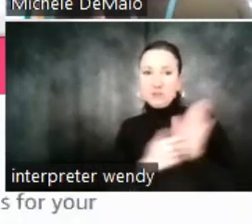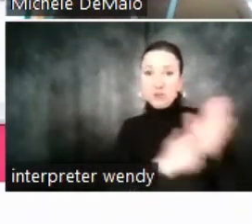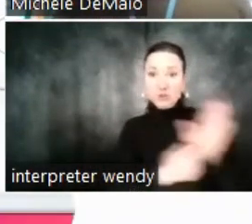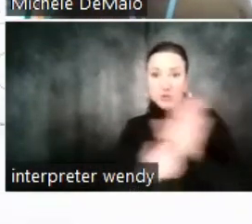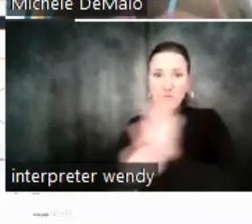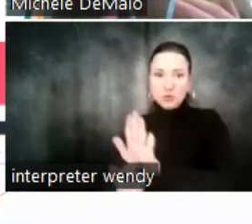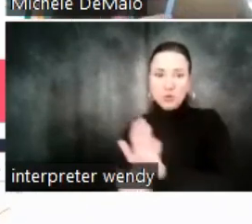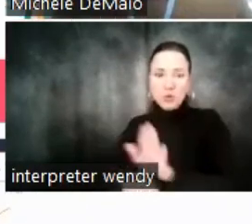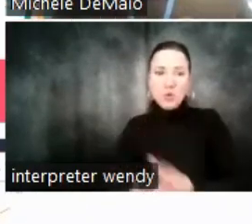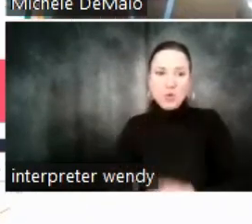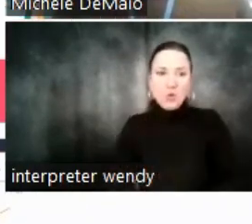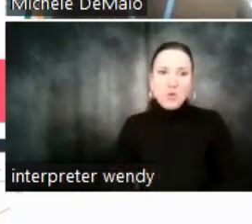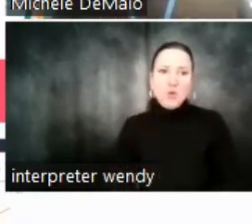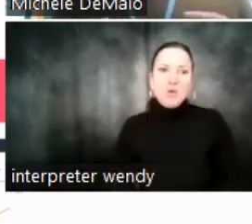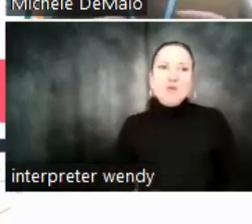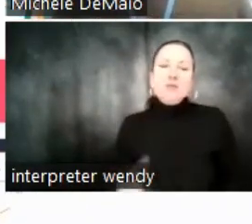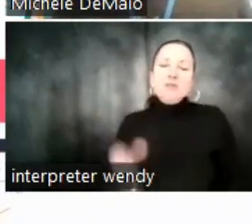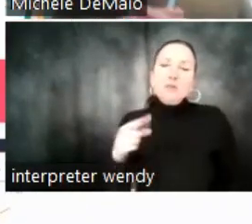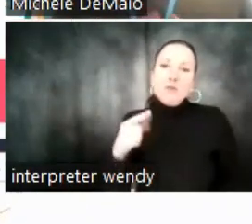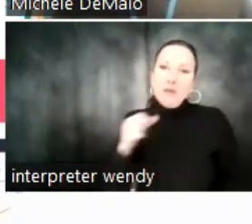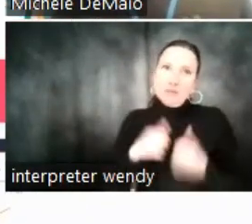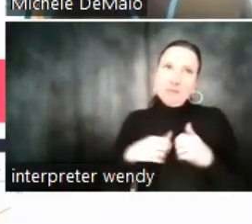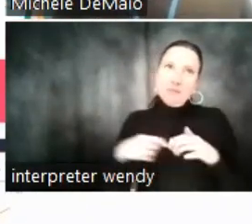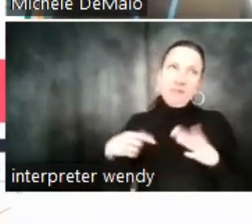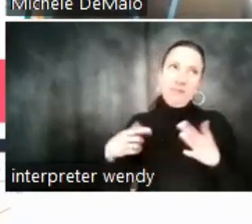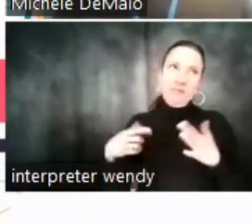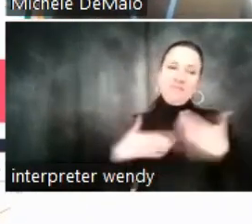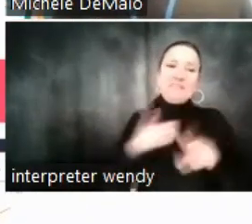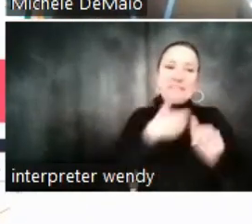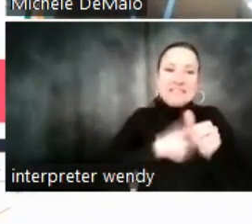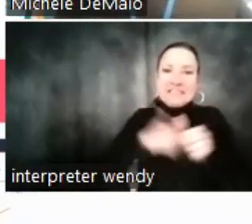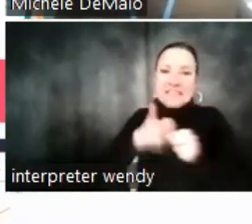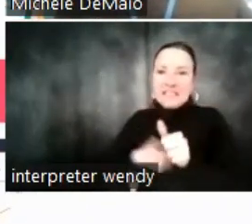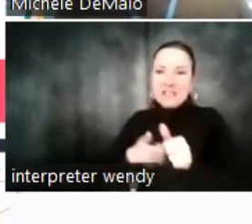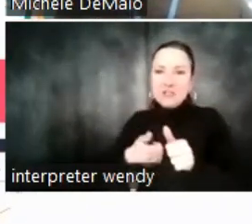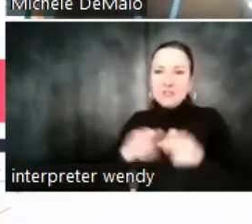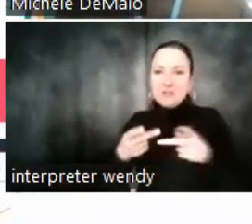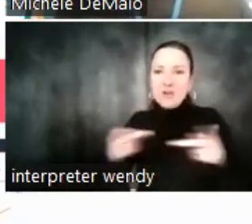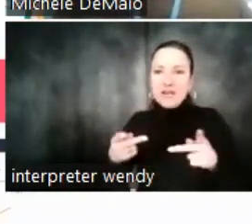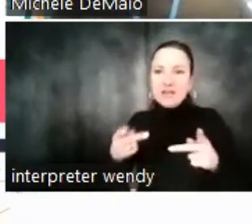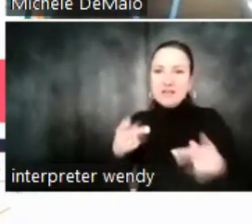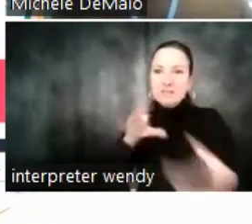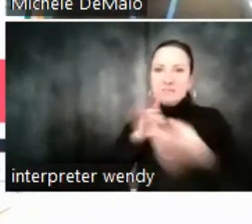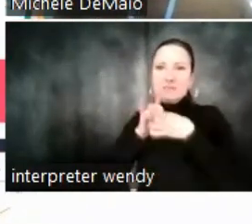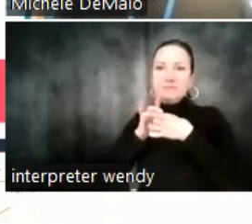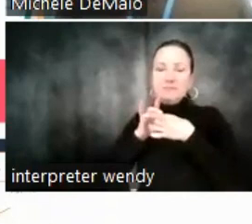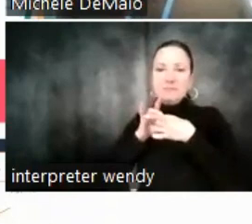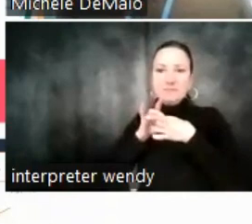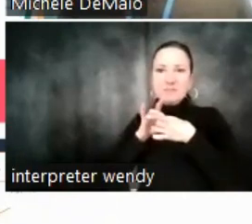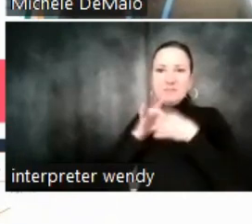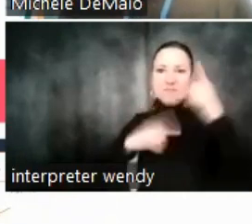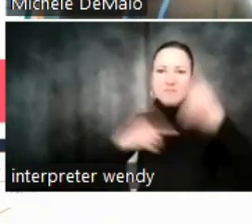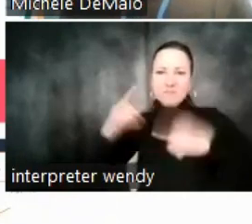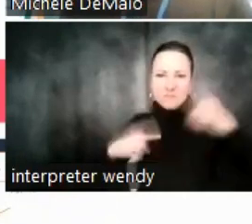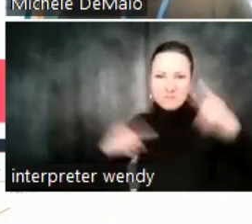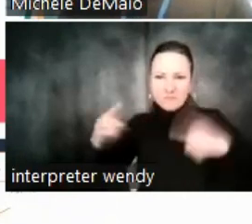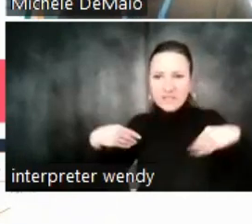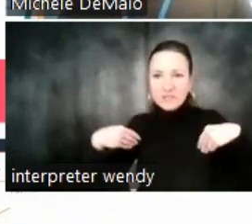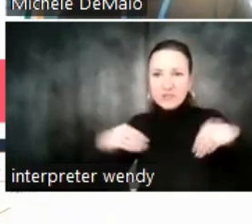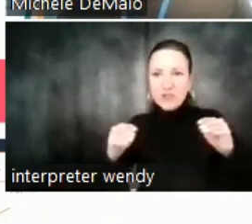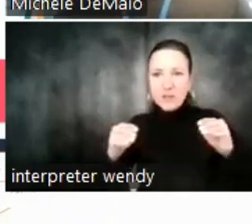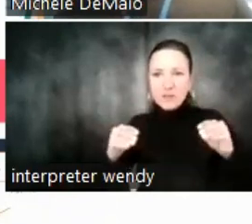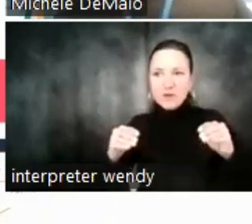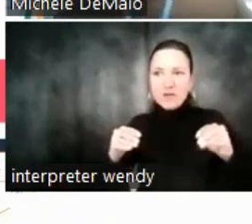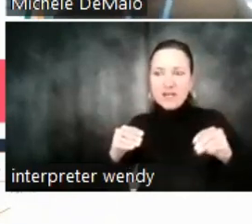getting too in the weeds, each of these products finds customers for advertisers at different stages of the shopper journey.